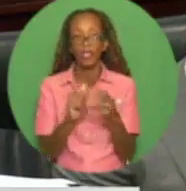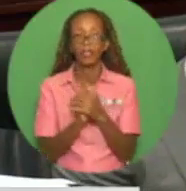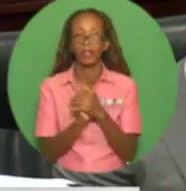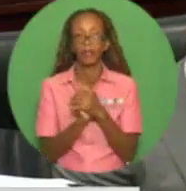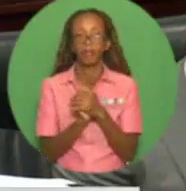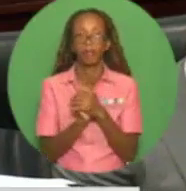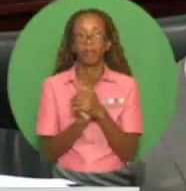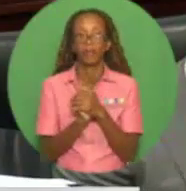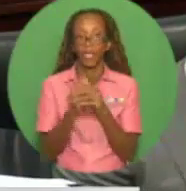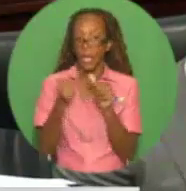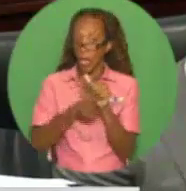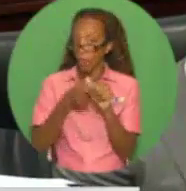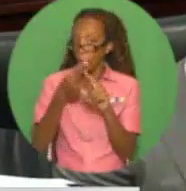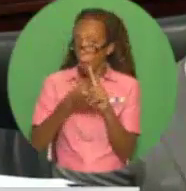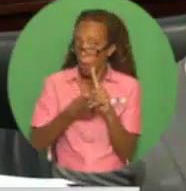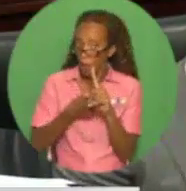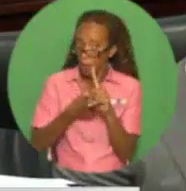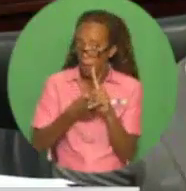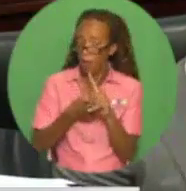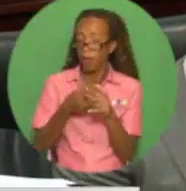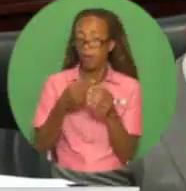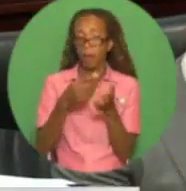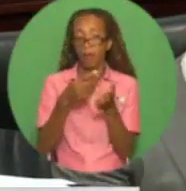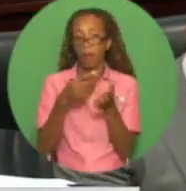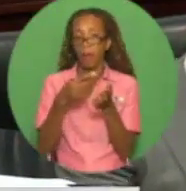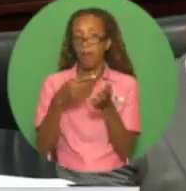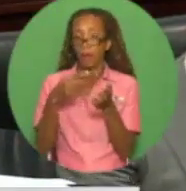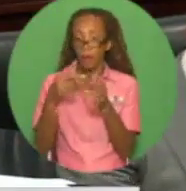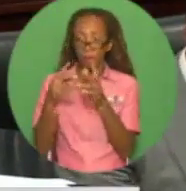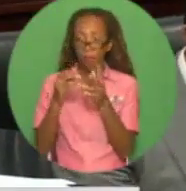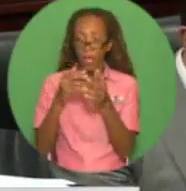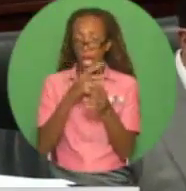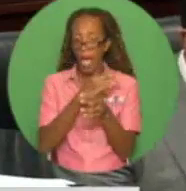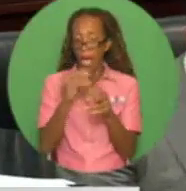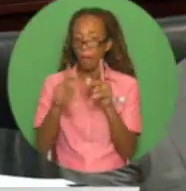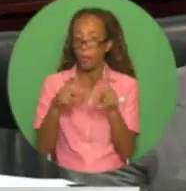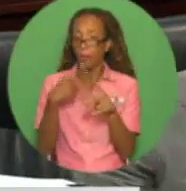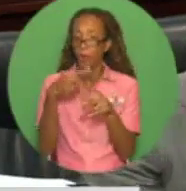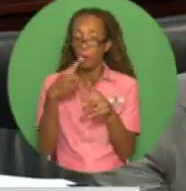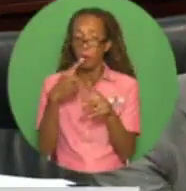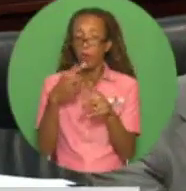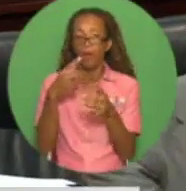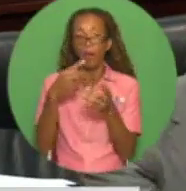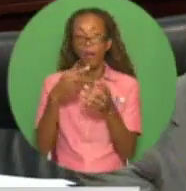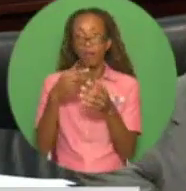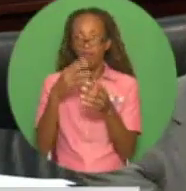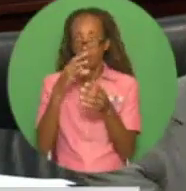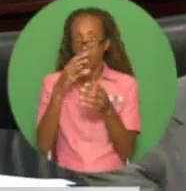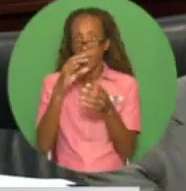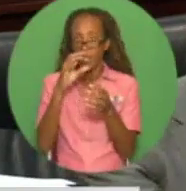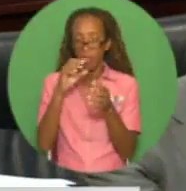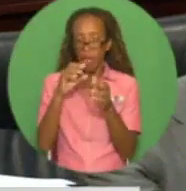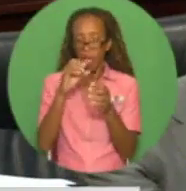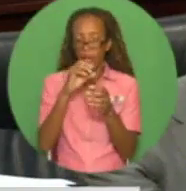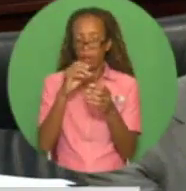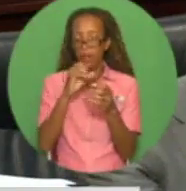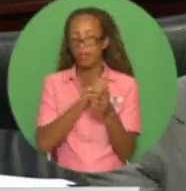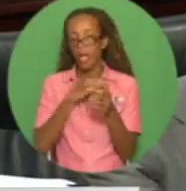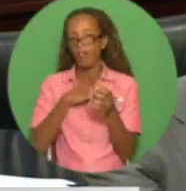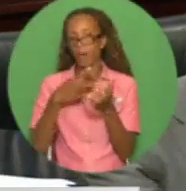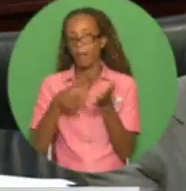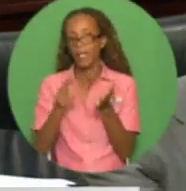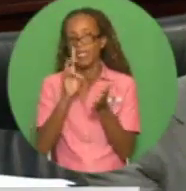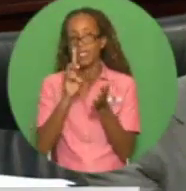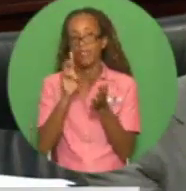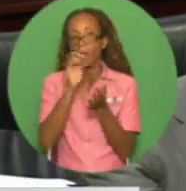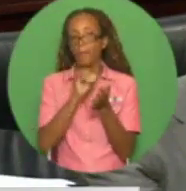Both monthly and weekly paid employees contribute to the pension plans. Employees contribute 7% of base salary, plus cost